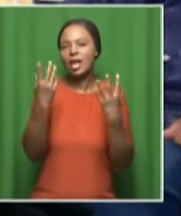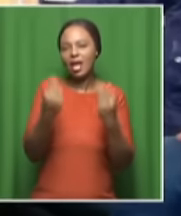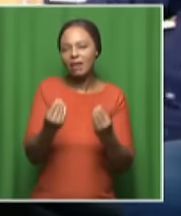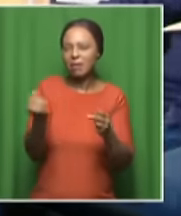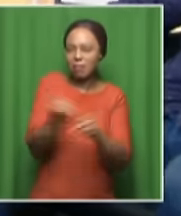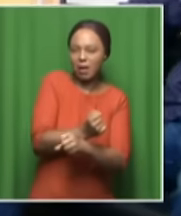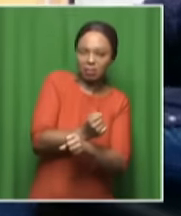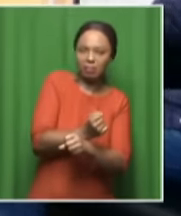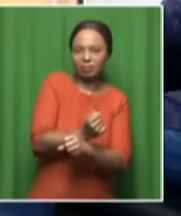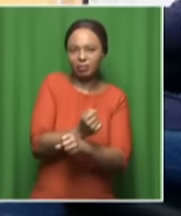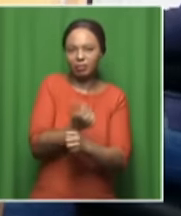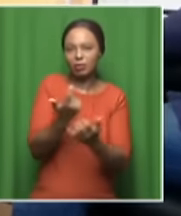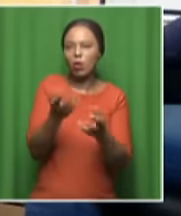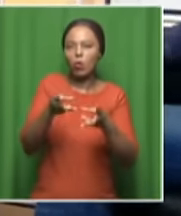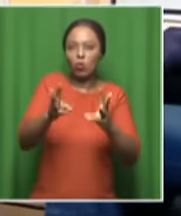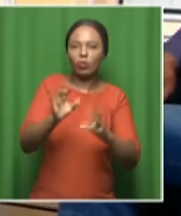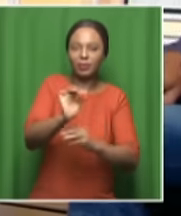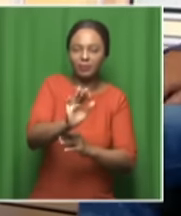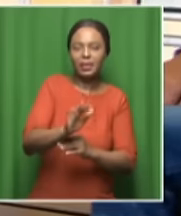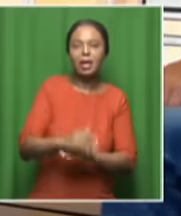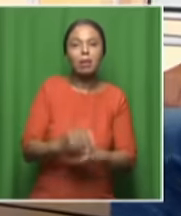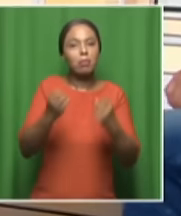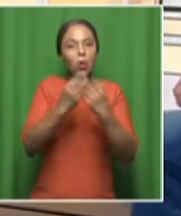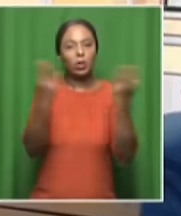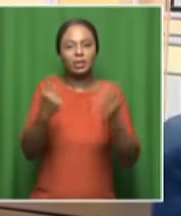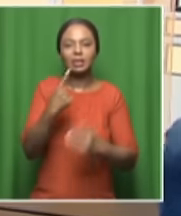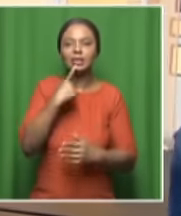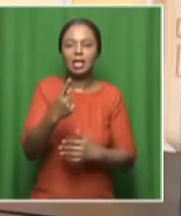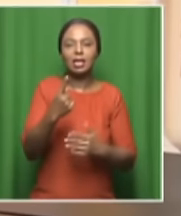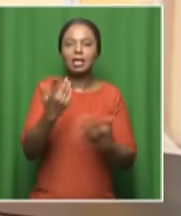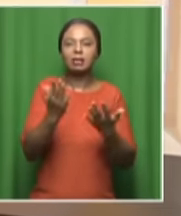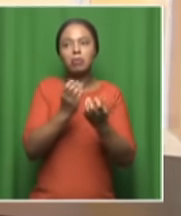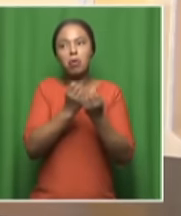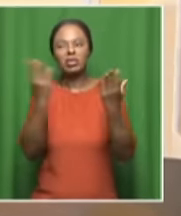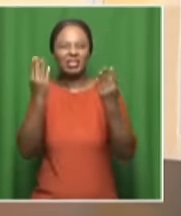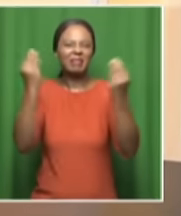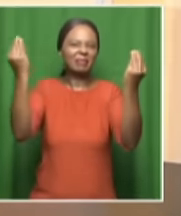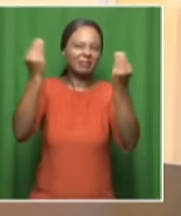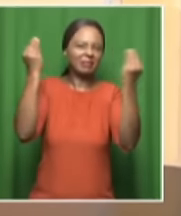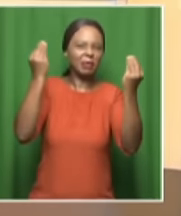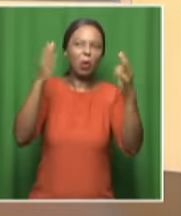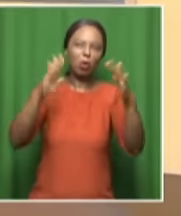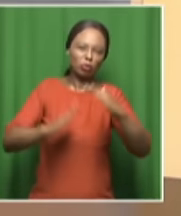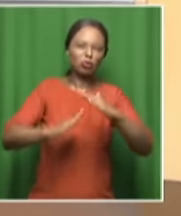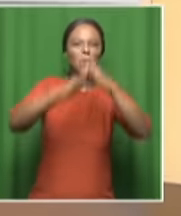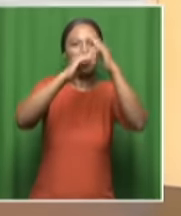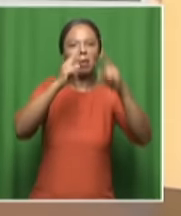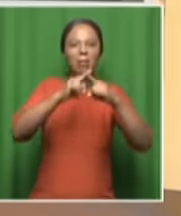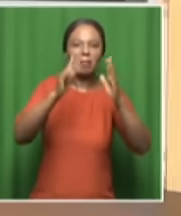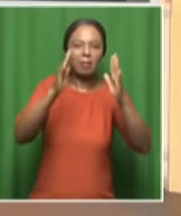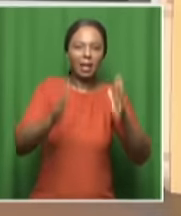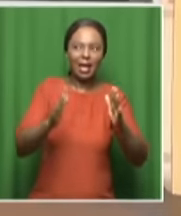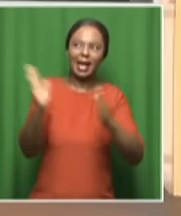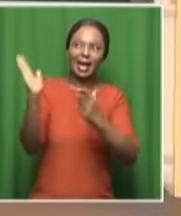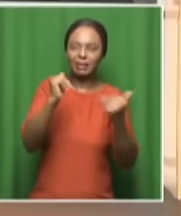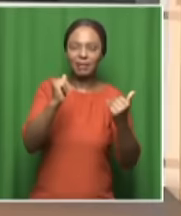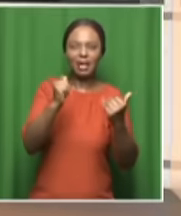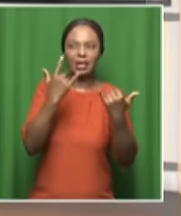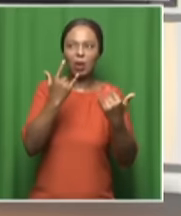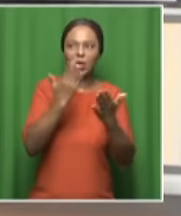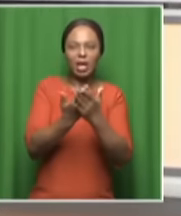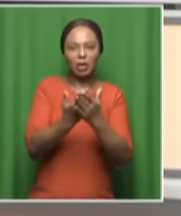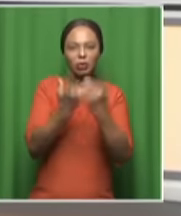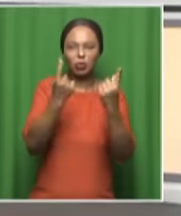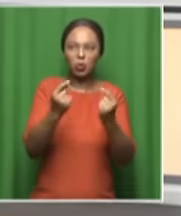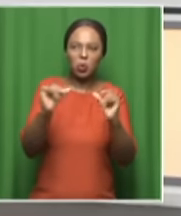less the same type of form and many saying that they star players or the players that many would have expected to make such an impact. You look at